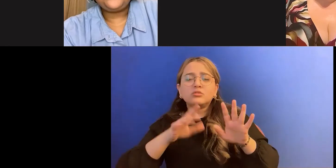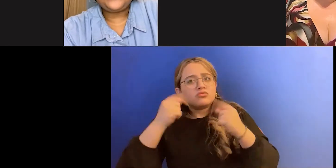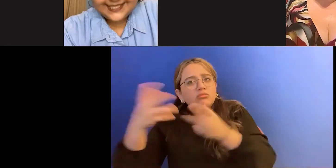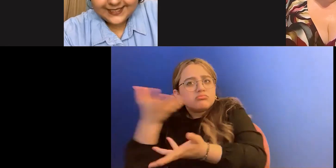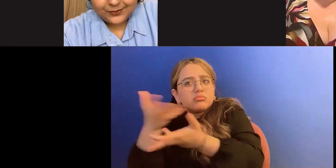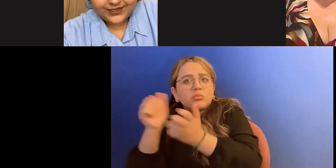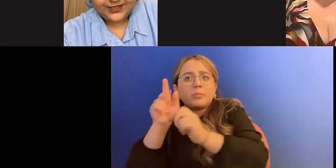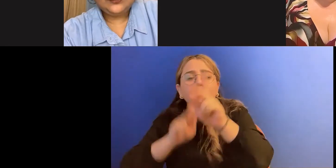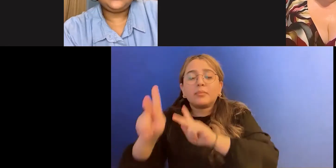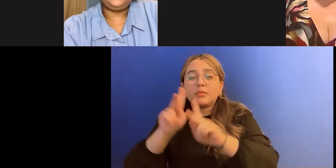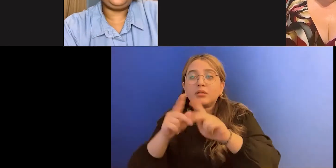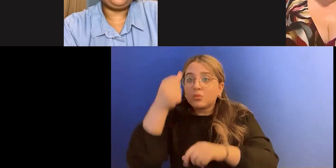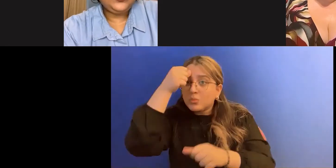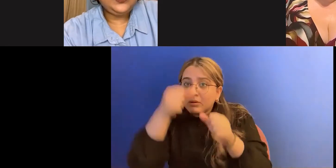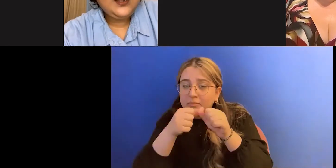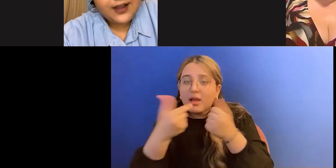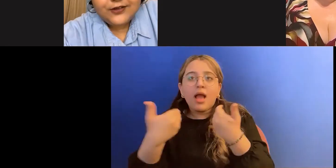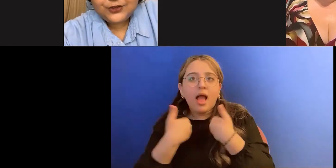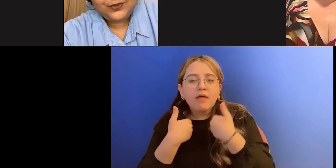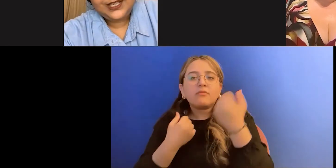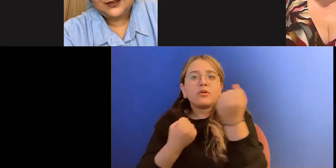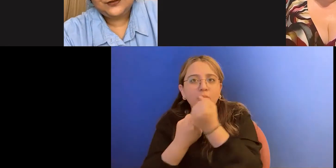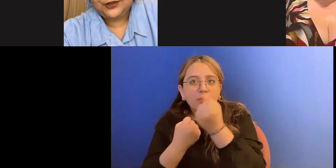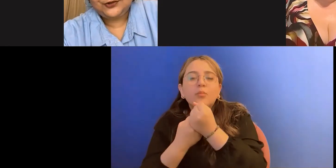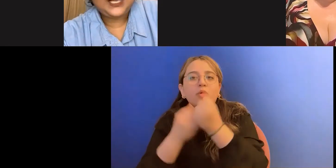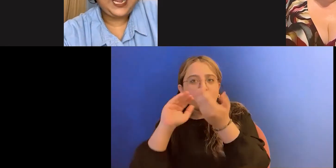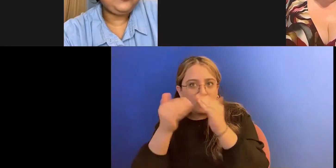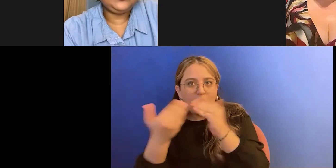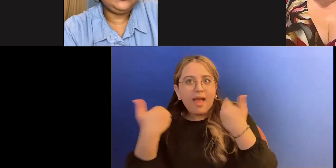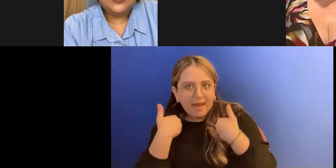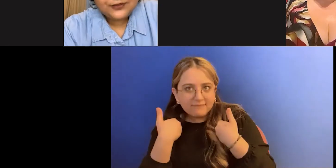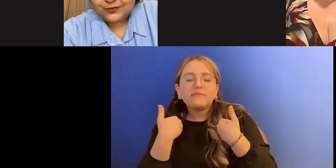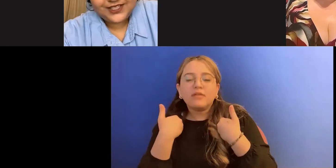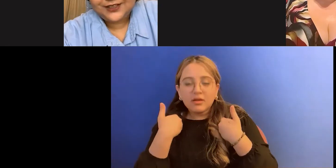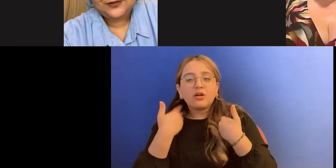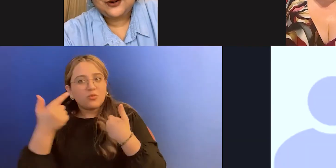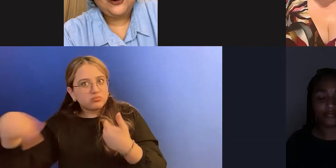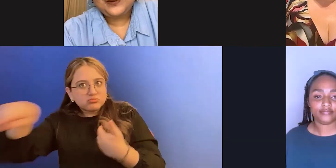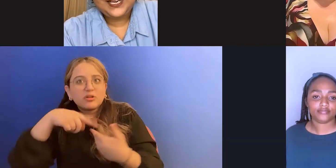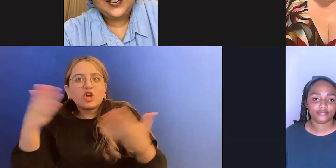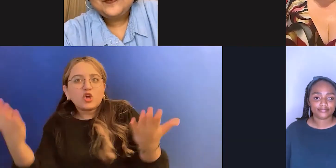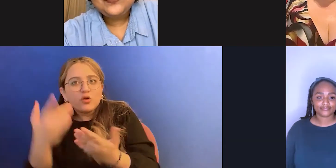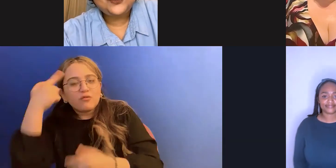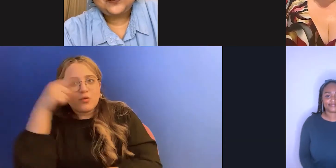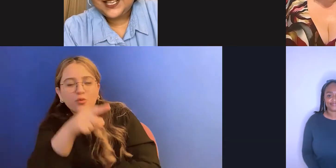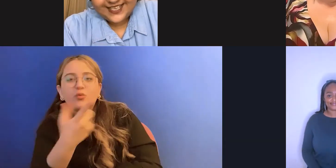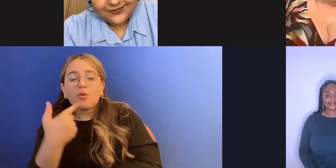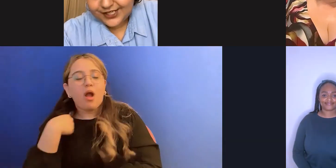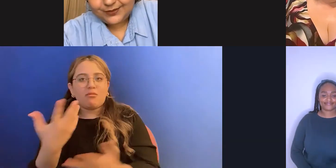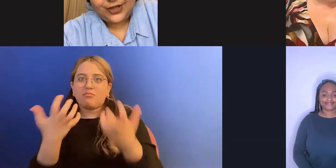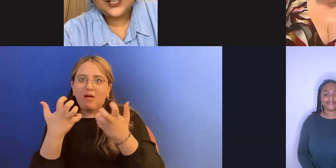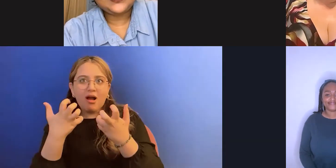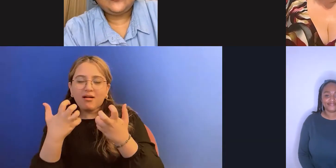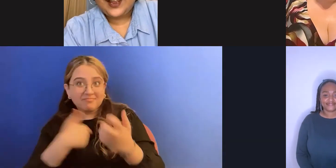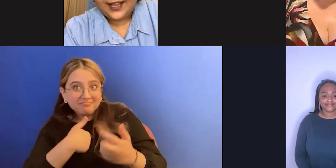who is supportive and would love to be here for you. Like I would love to be here for all budding, you know, plus size